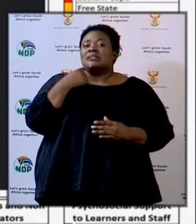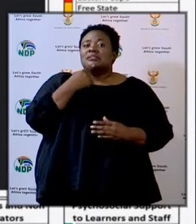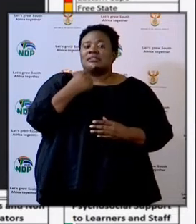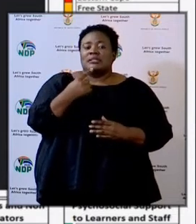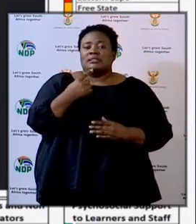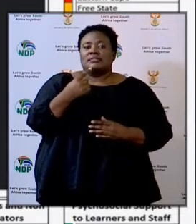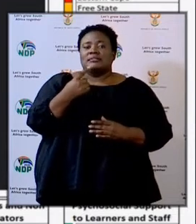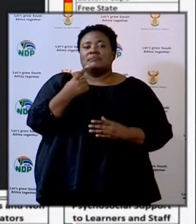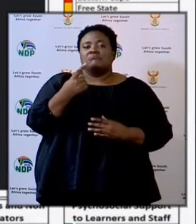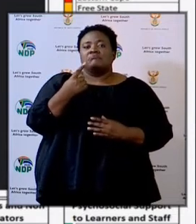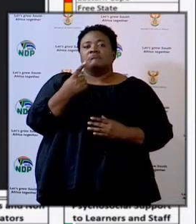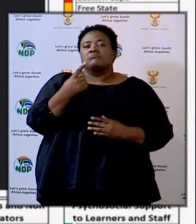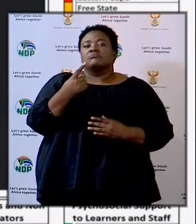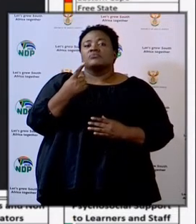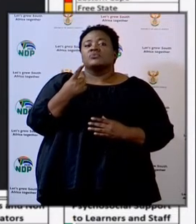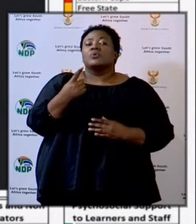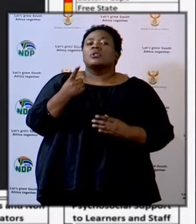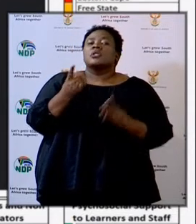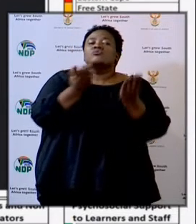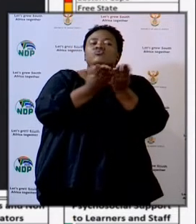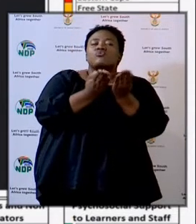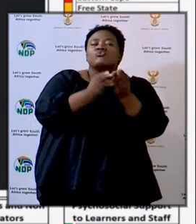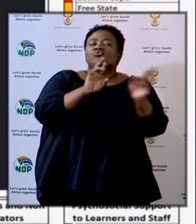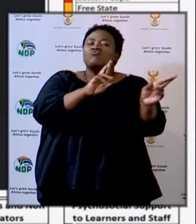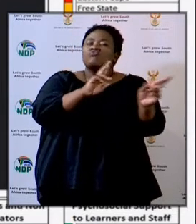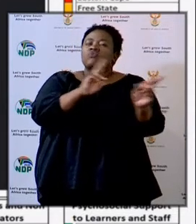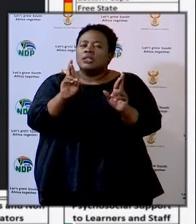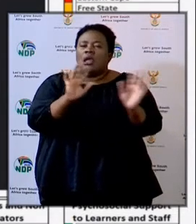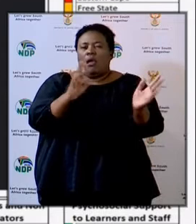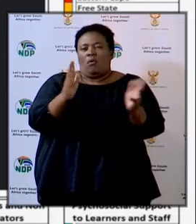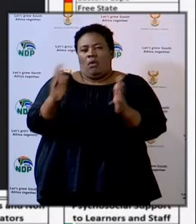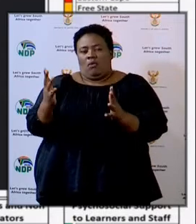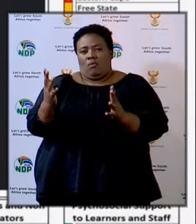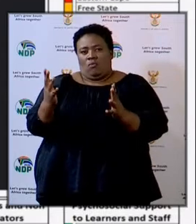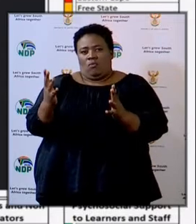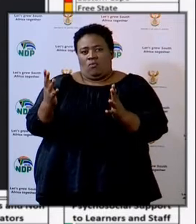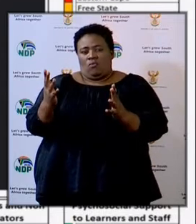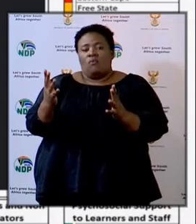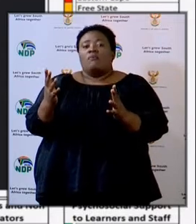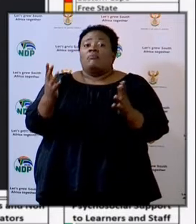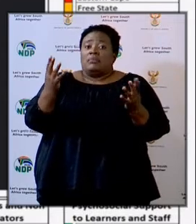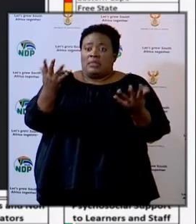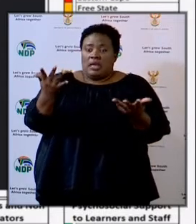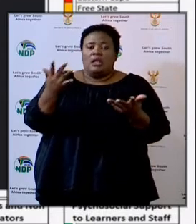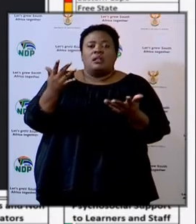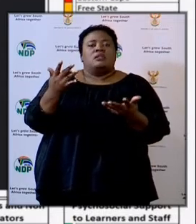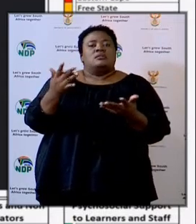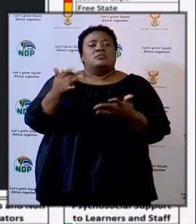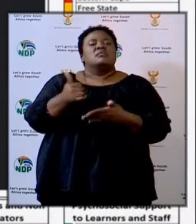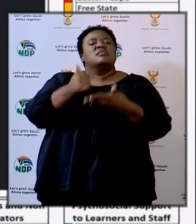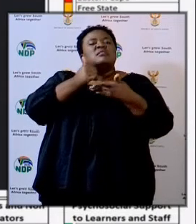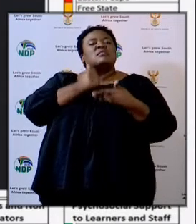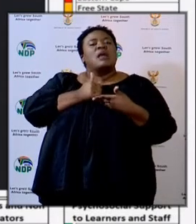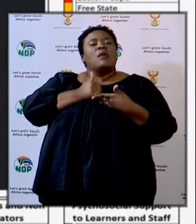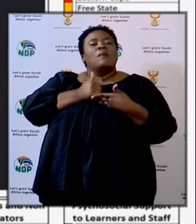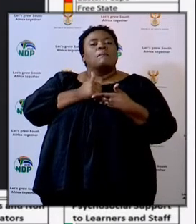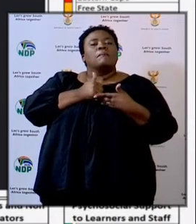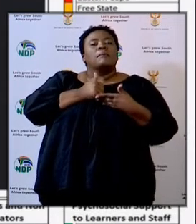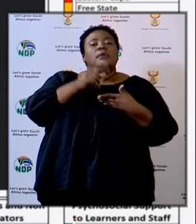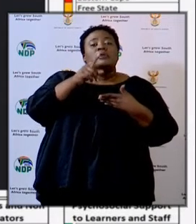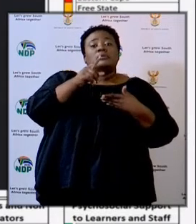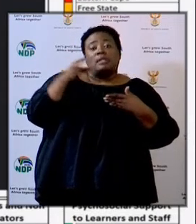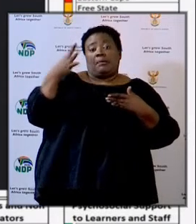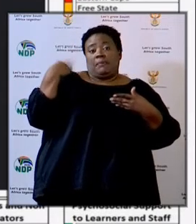this was the status of readiness, which informed the decision by the minister and the council of education